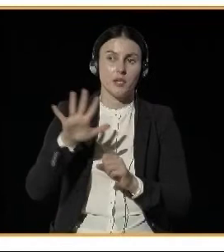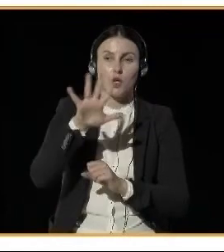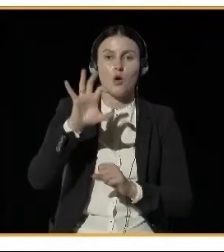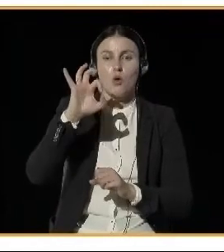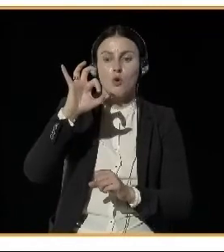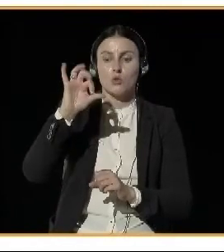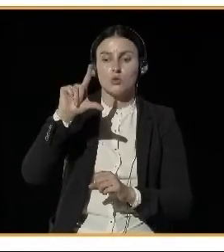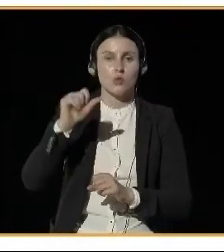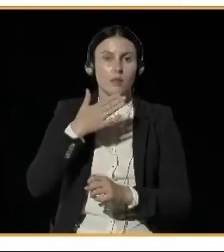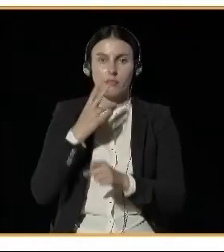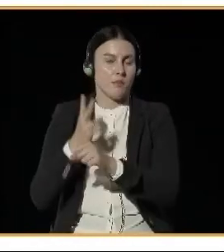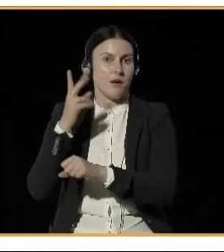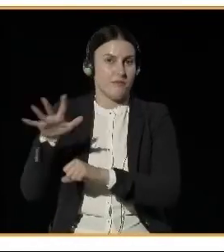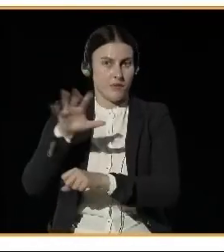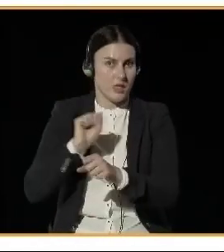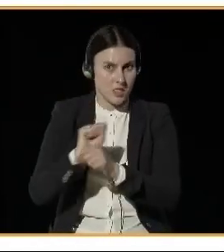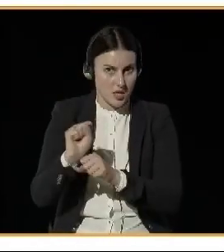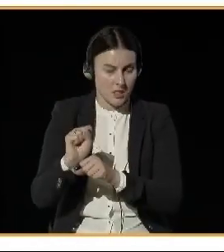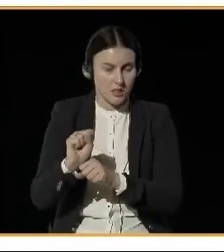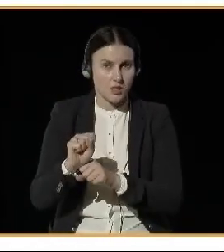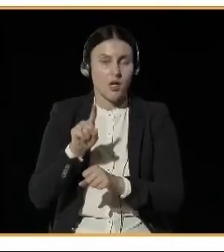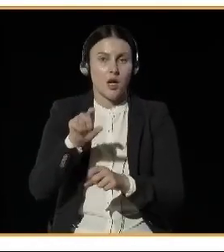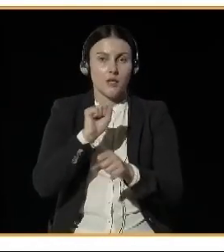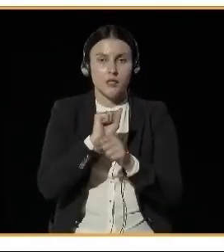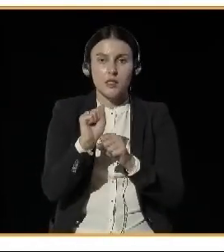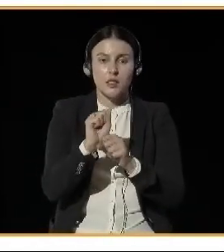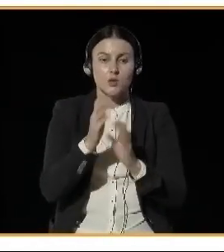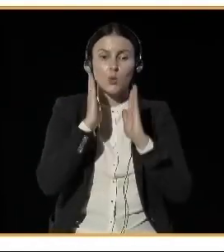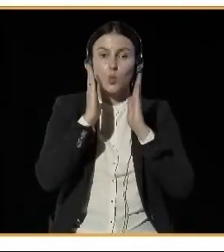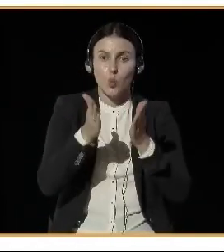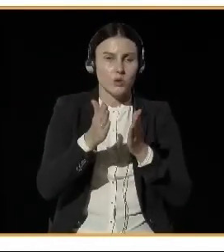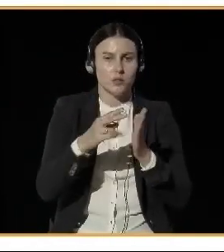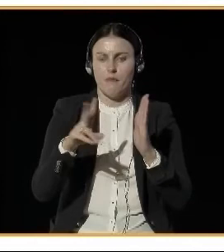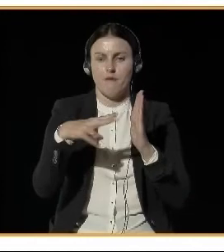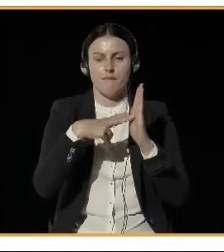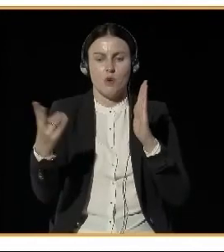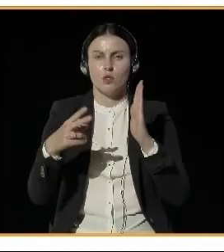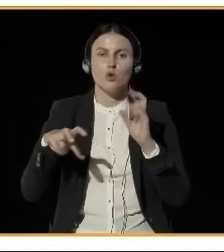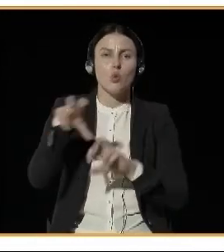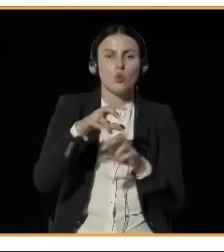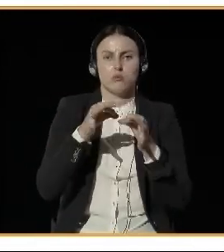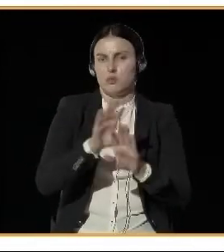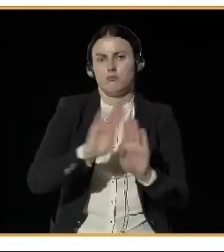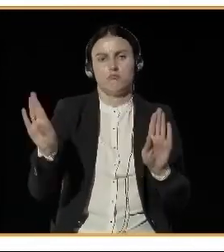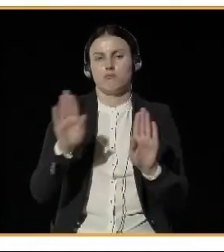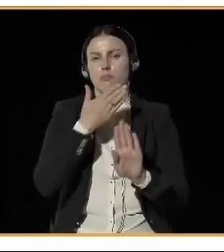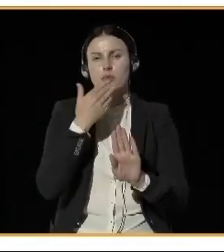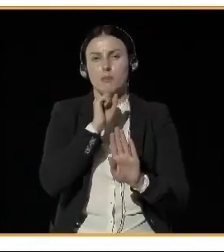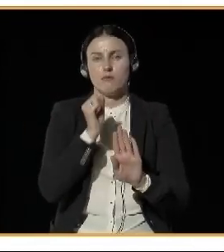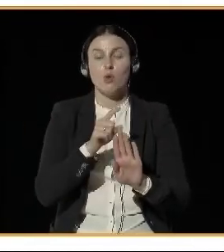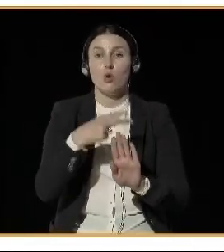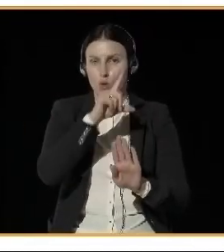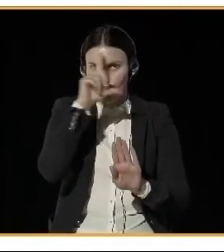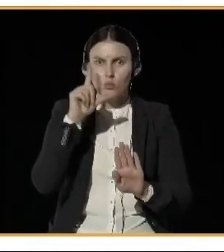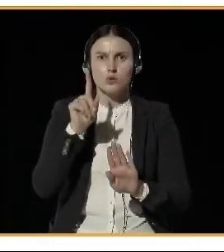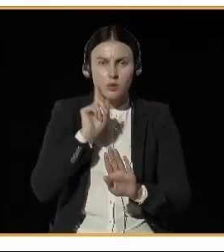individual streets and so on. And people actually see that this brings something good to the